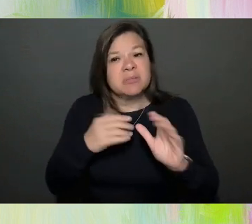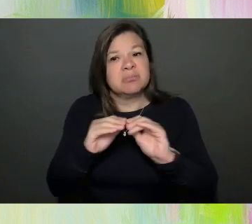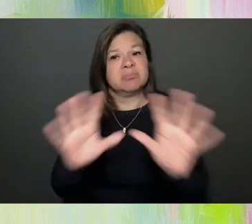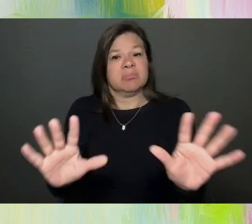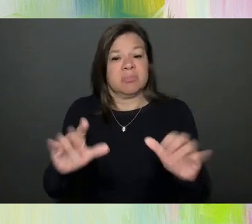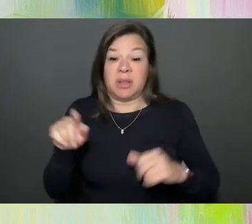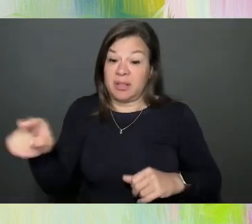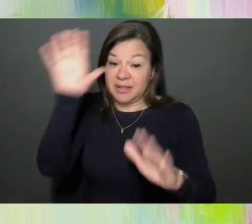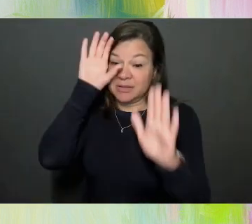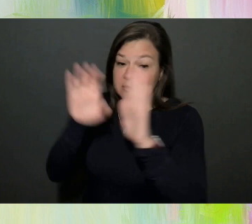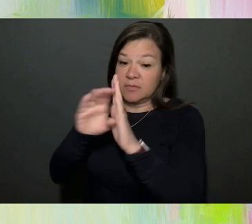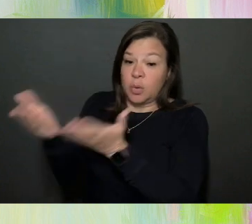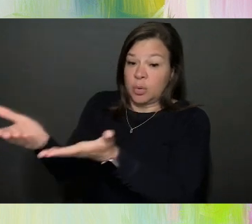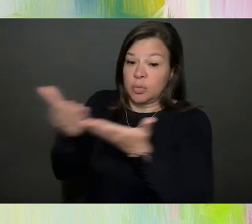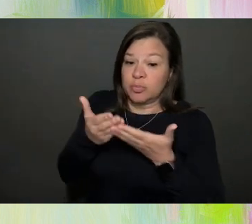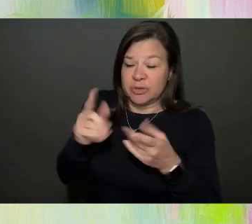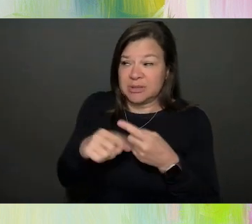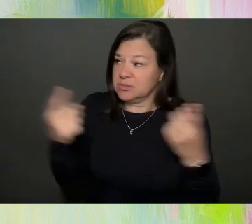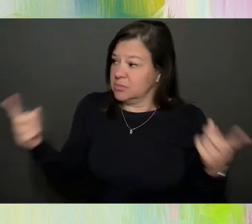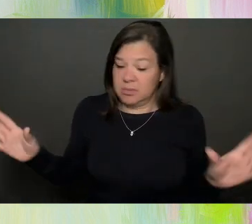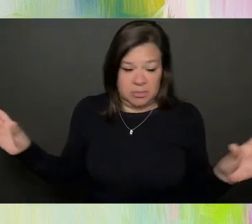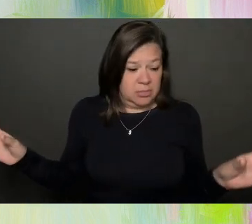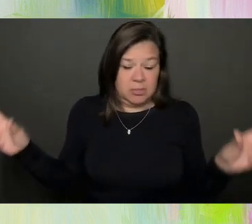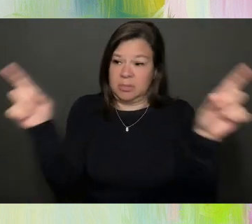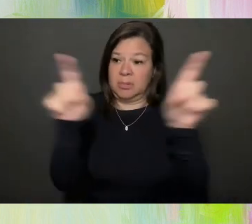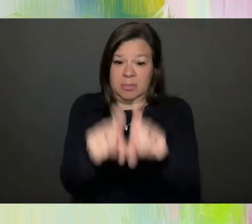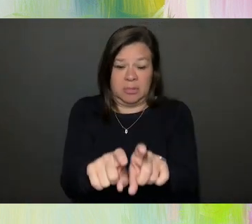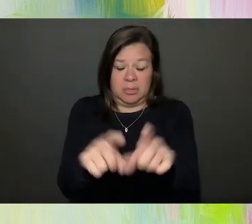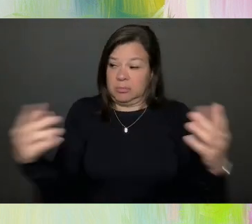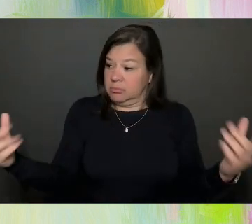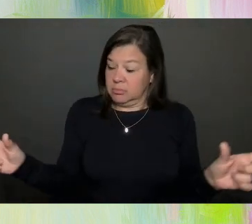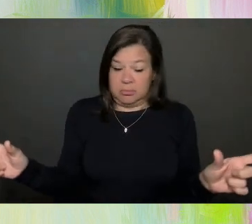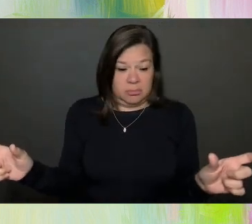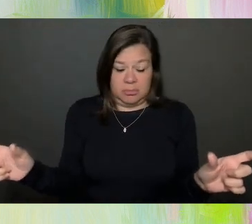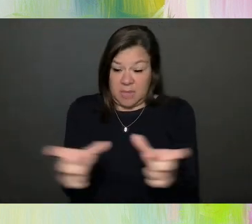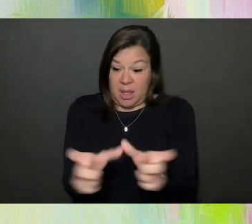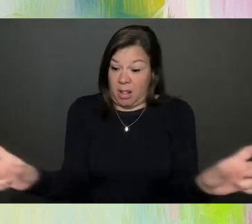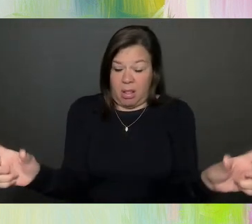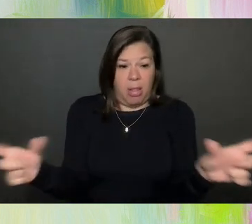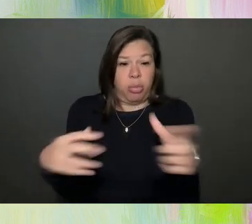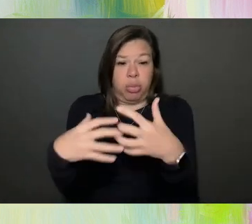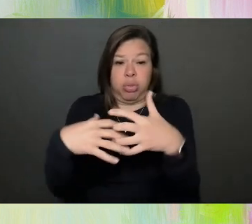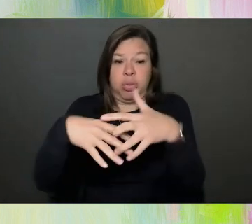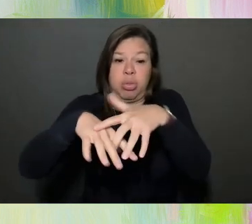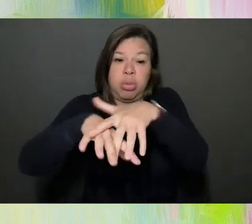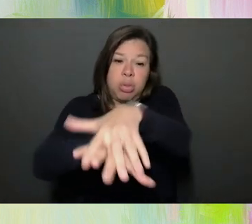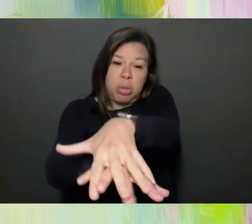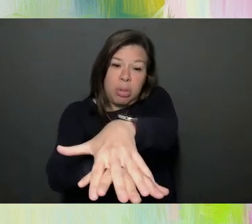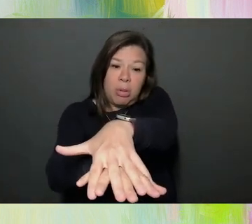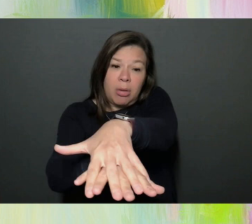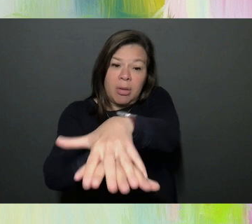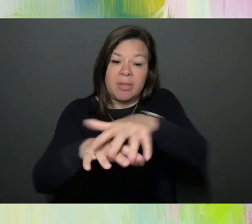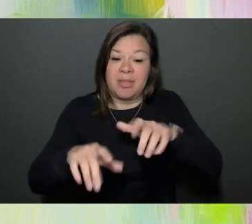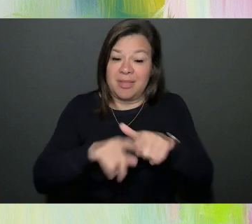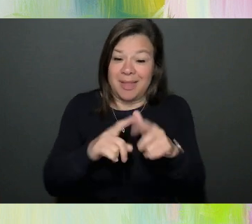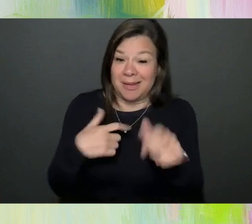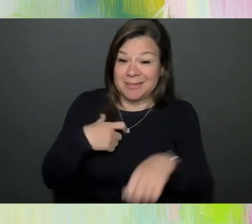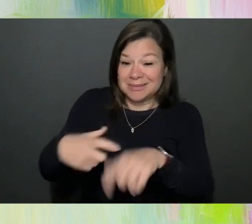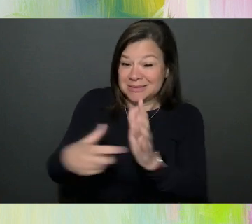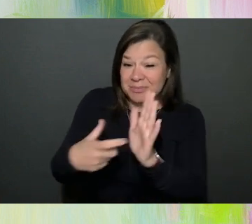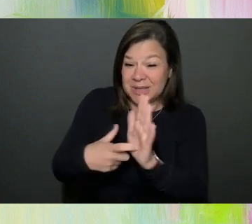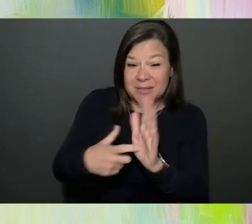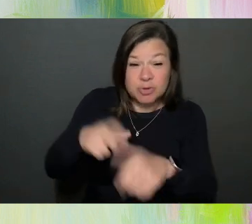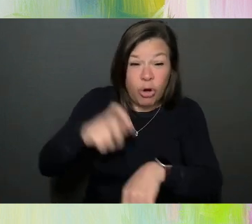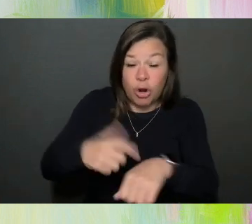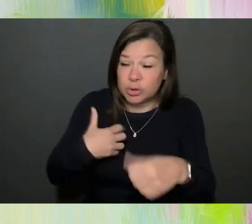together those two dichotomies that have become so intertwined and textured that at times, it's hard to even